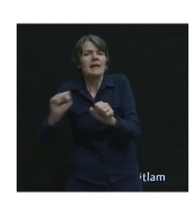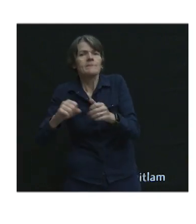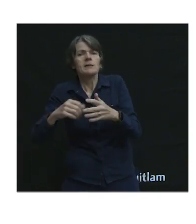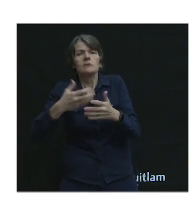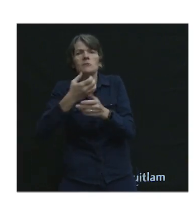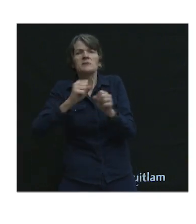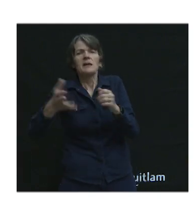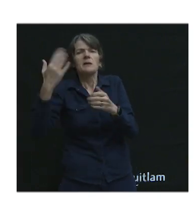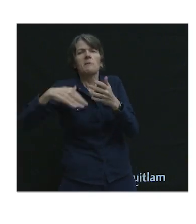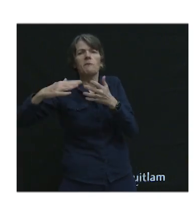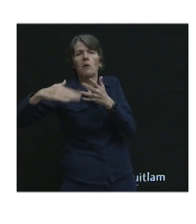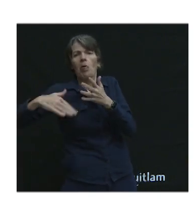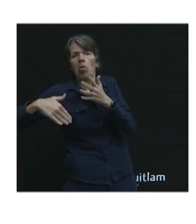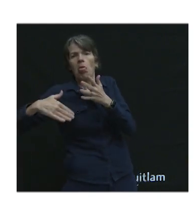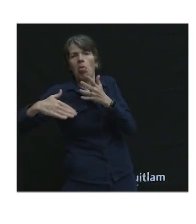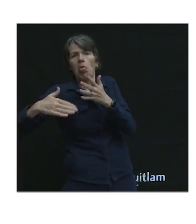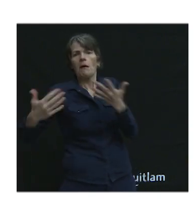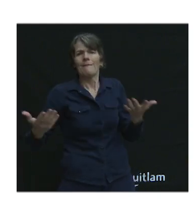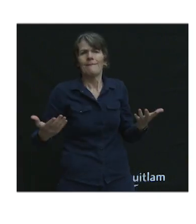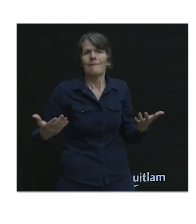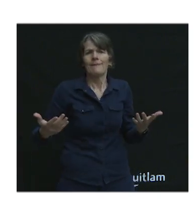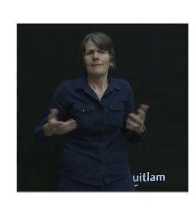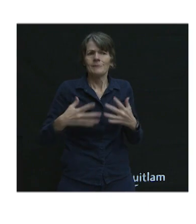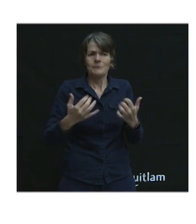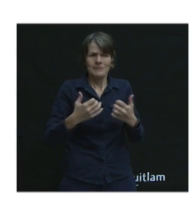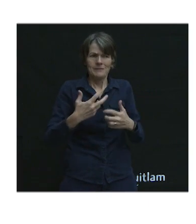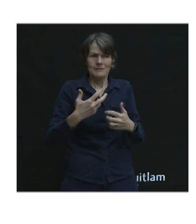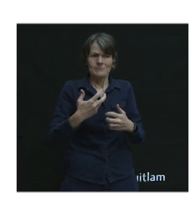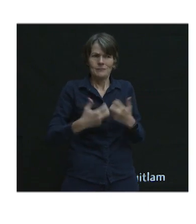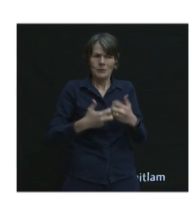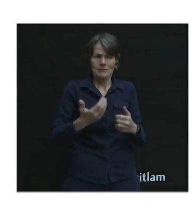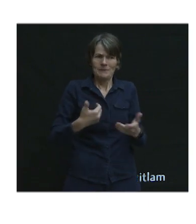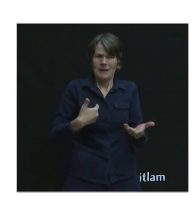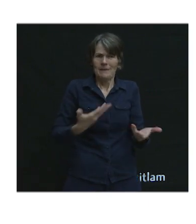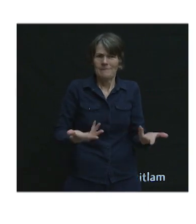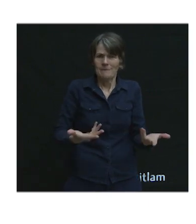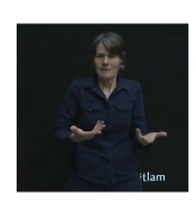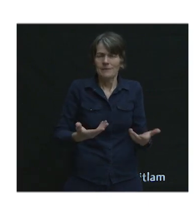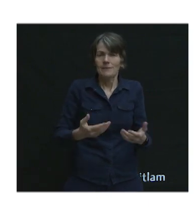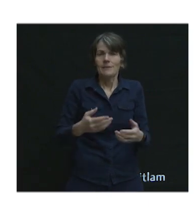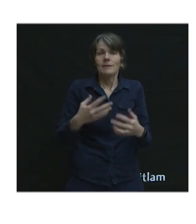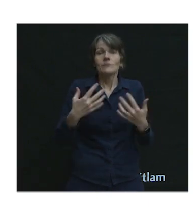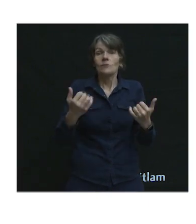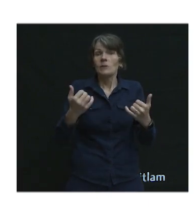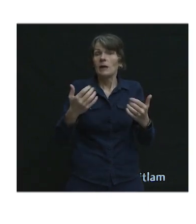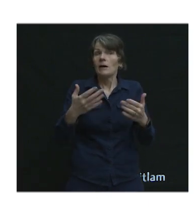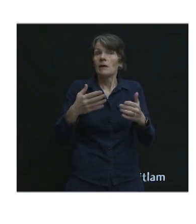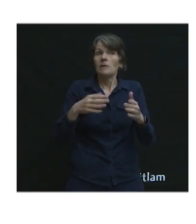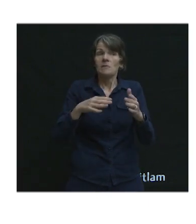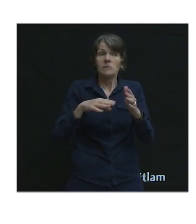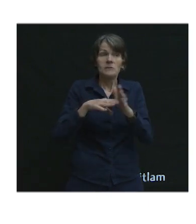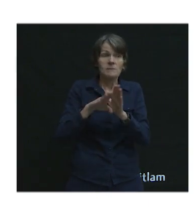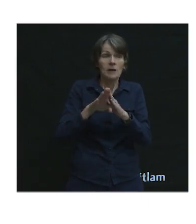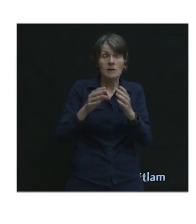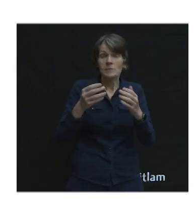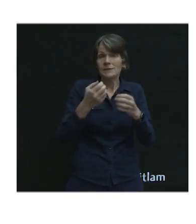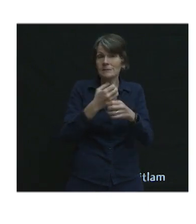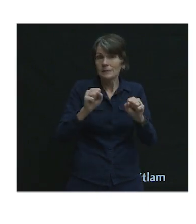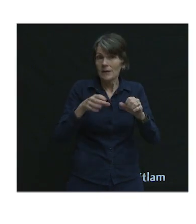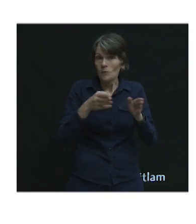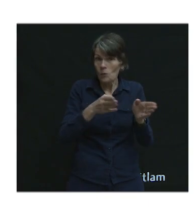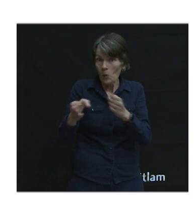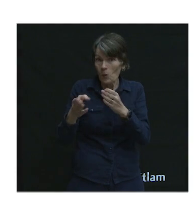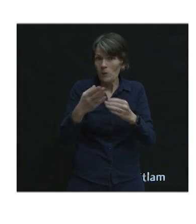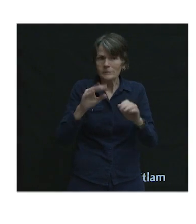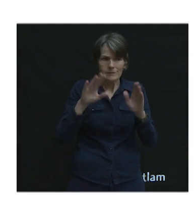is faulty. It's cracking. There's something wrong. And so what the industry is doing and what we're looking at here in